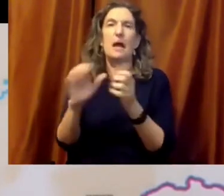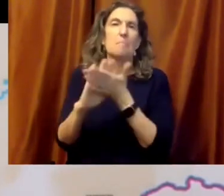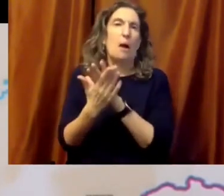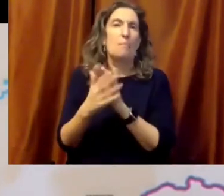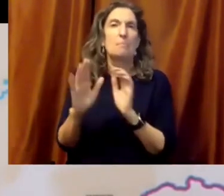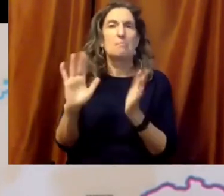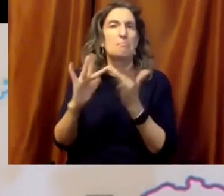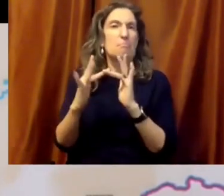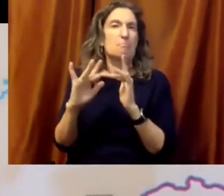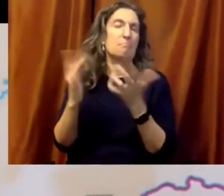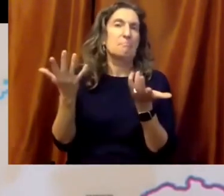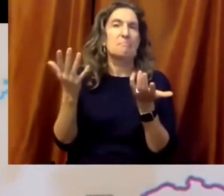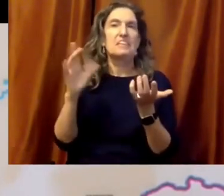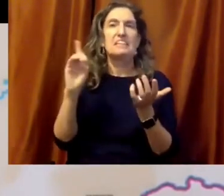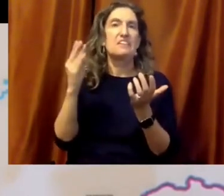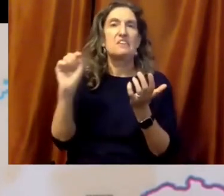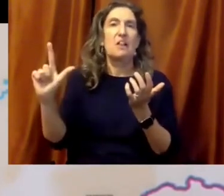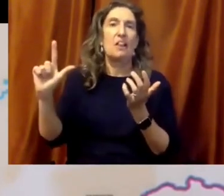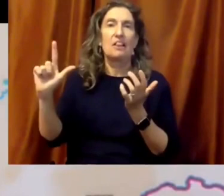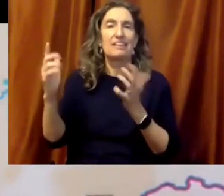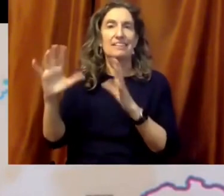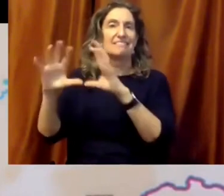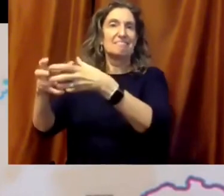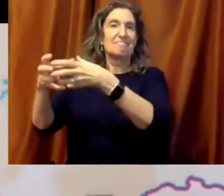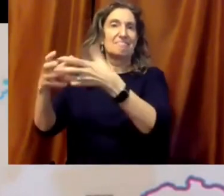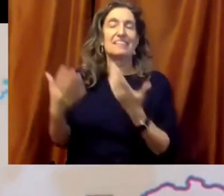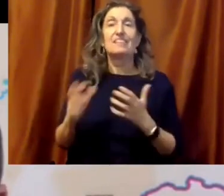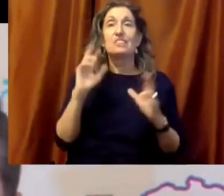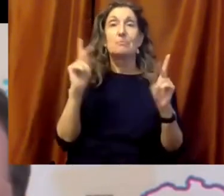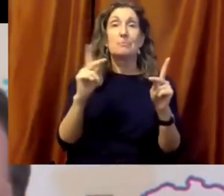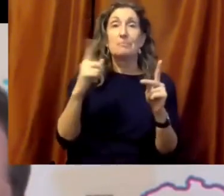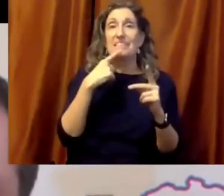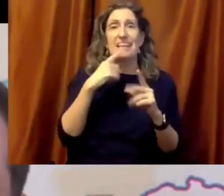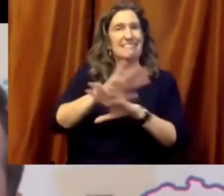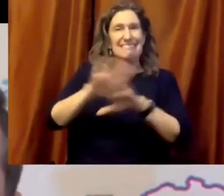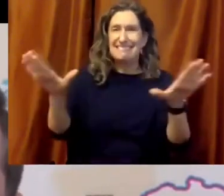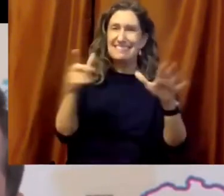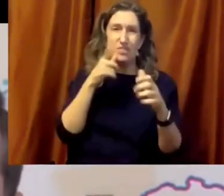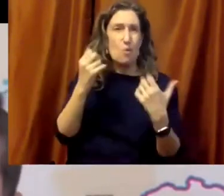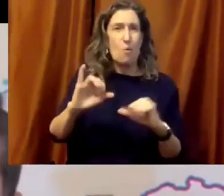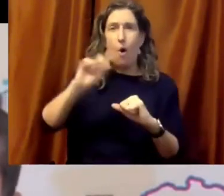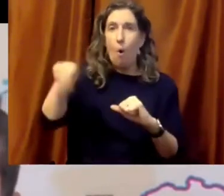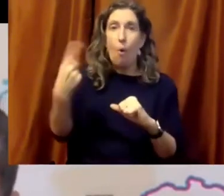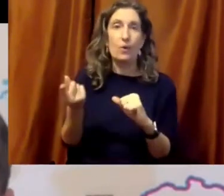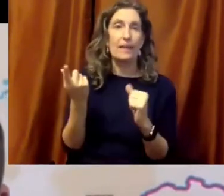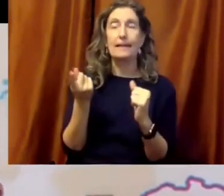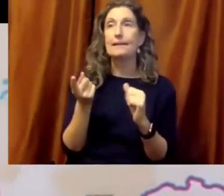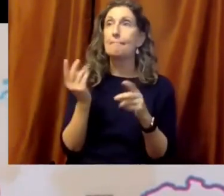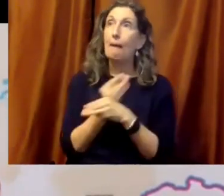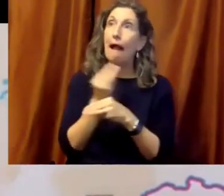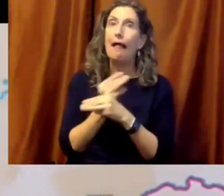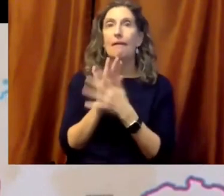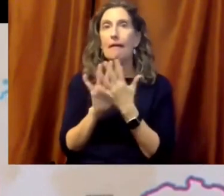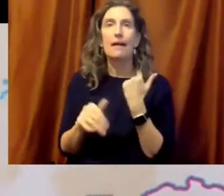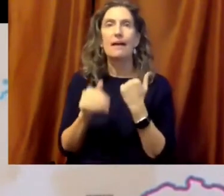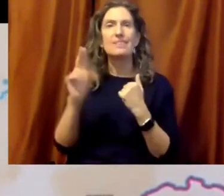fear and nations scramble to avoid. Specifically, the idea that teachers could be replaced by some form